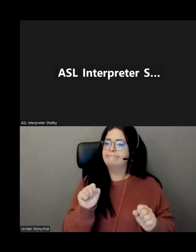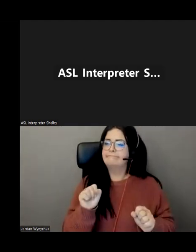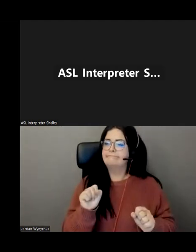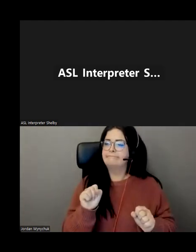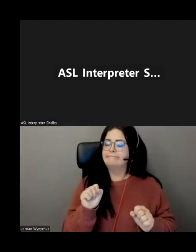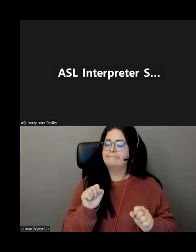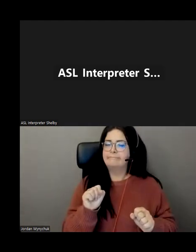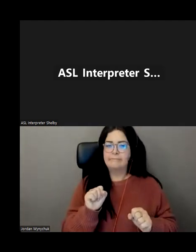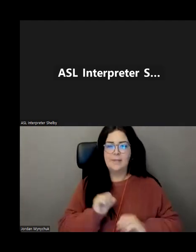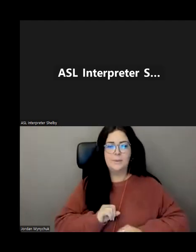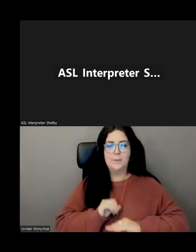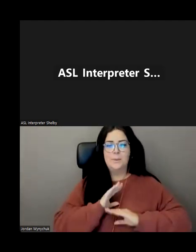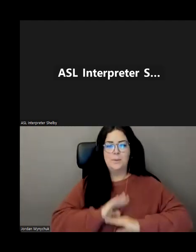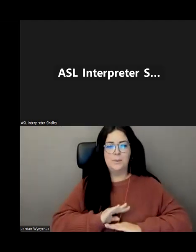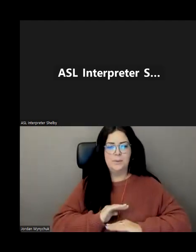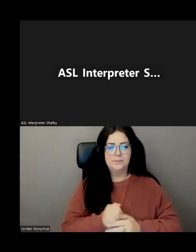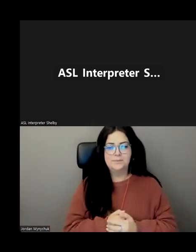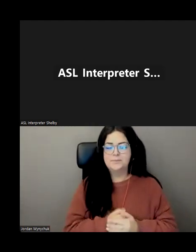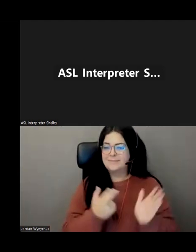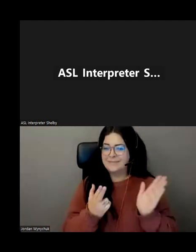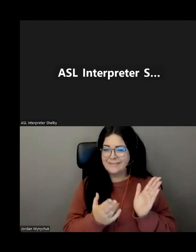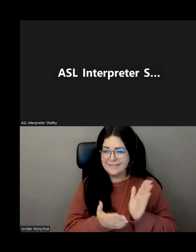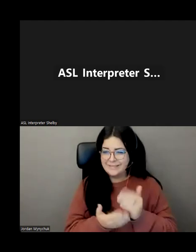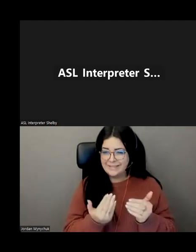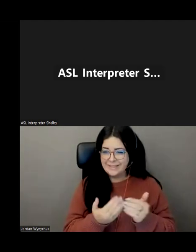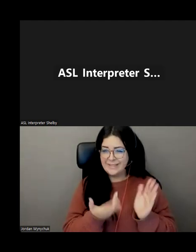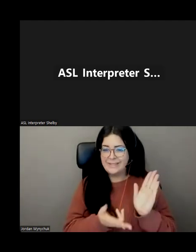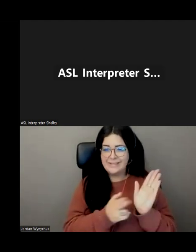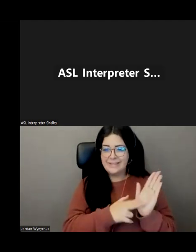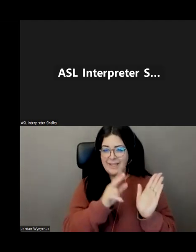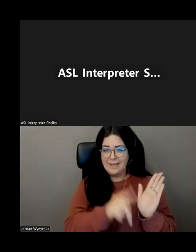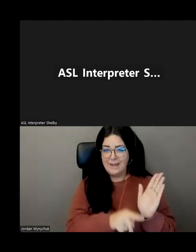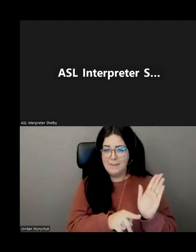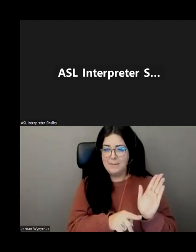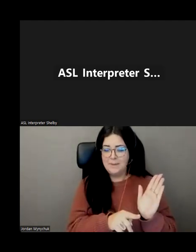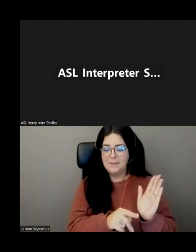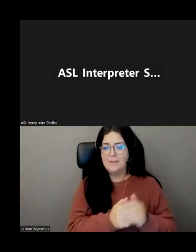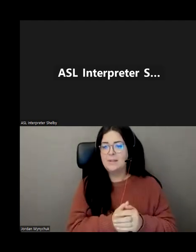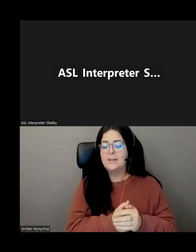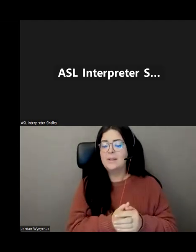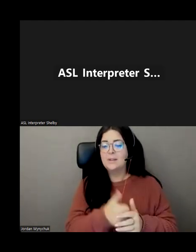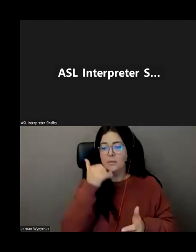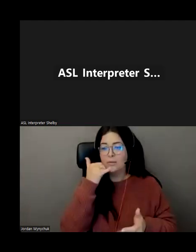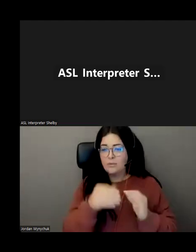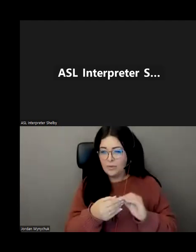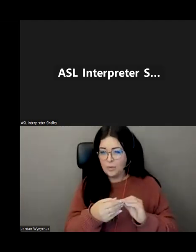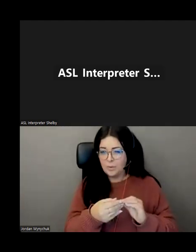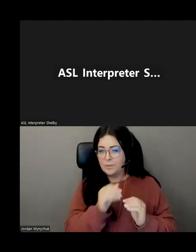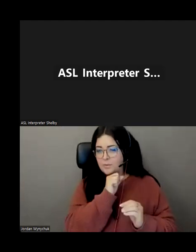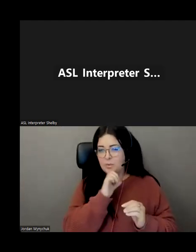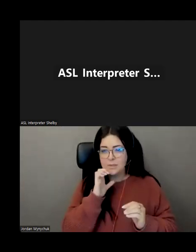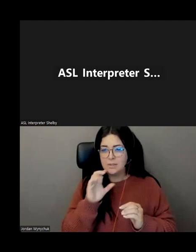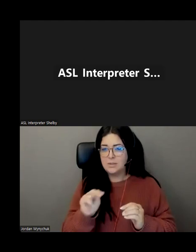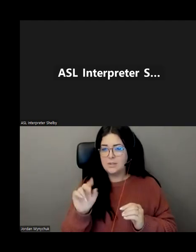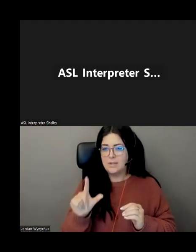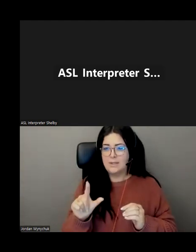it's easy to sign up even easier to use just press the button um there's a 1 800 number specifically for seniors nl uh